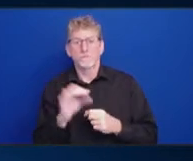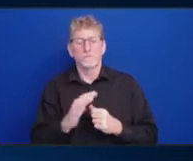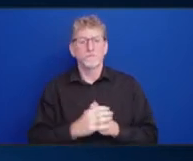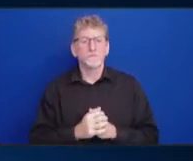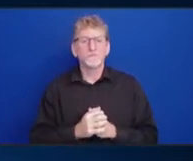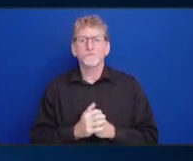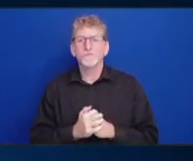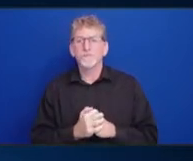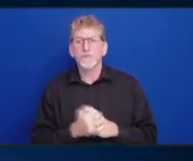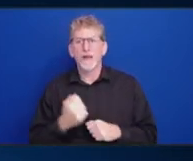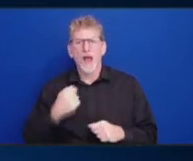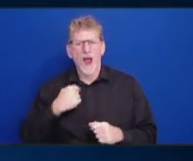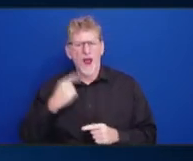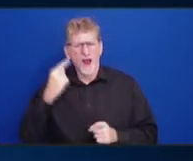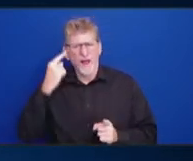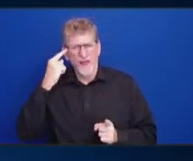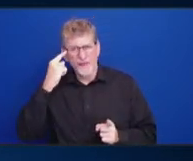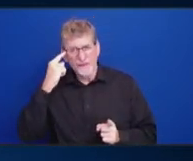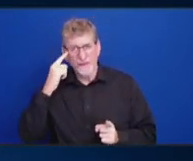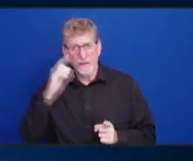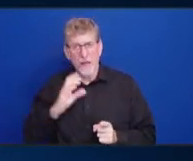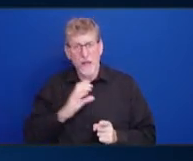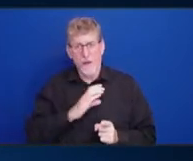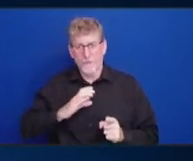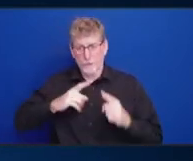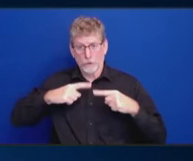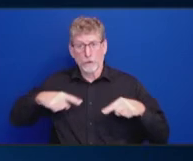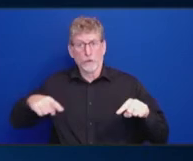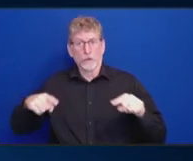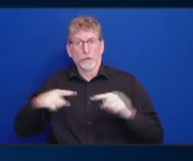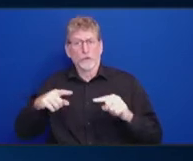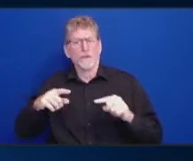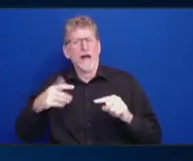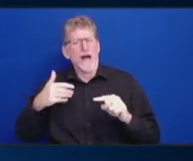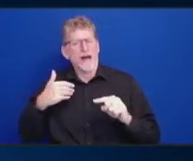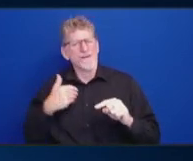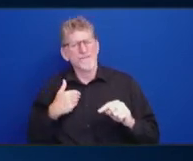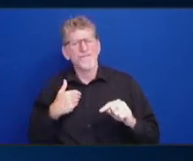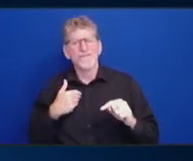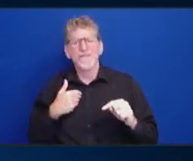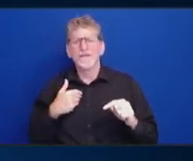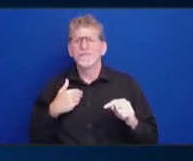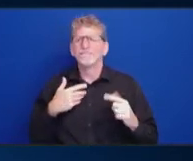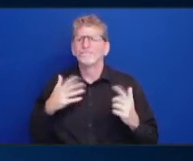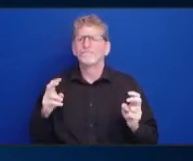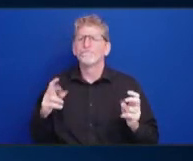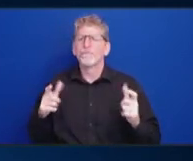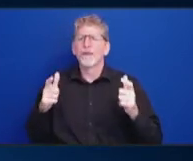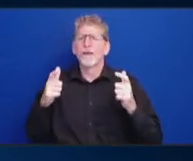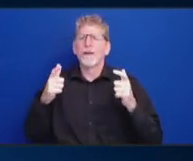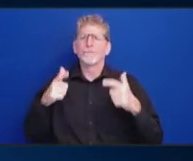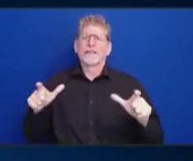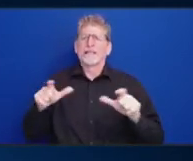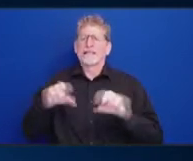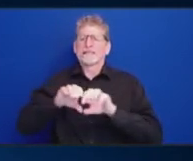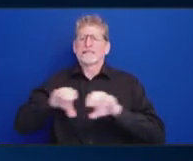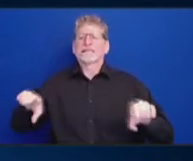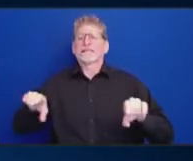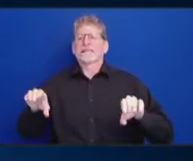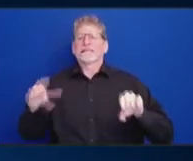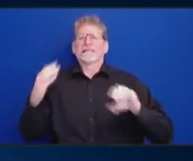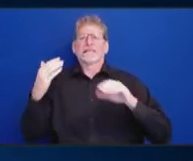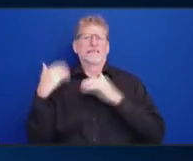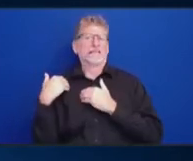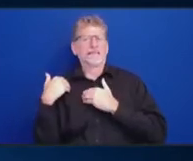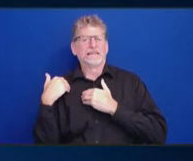commissioners, we have the big stick, right? And we have to do our job in terms of helping